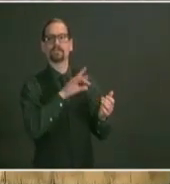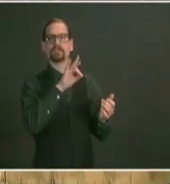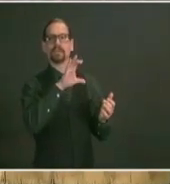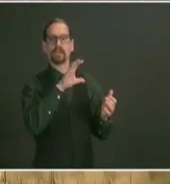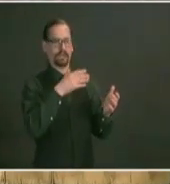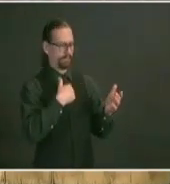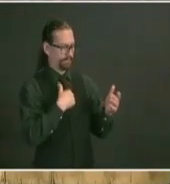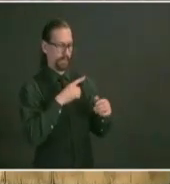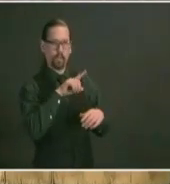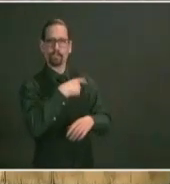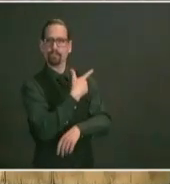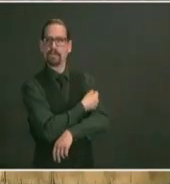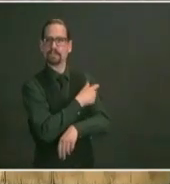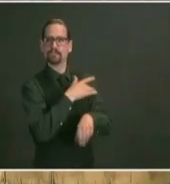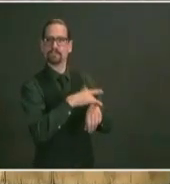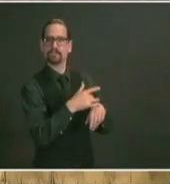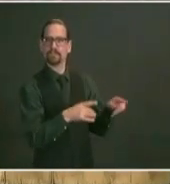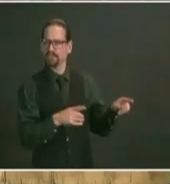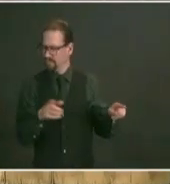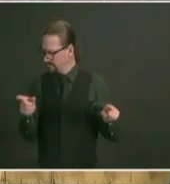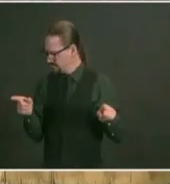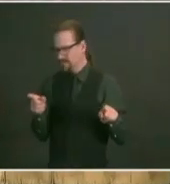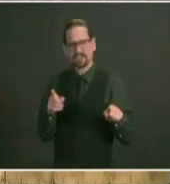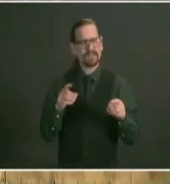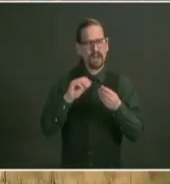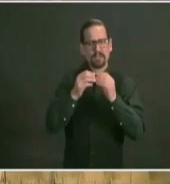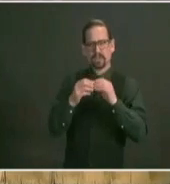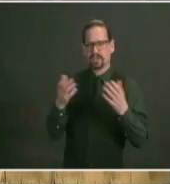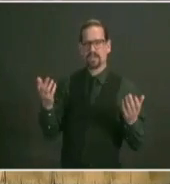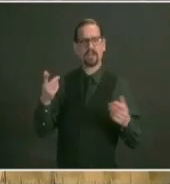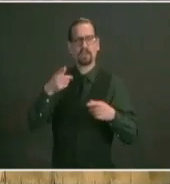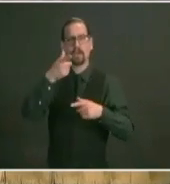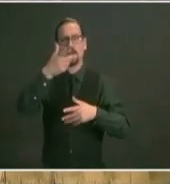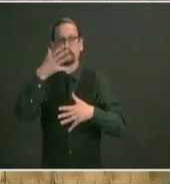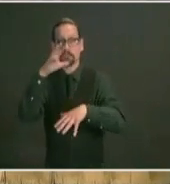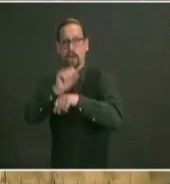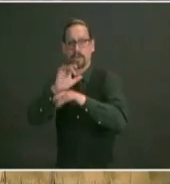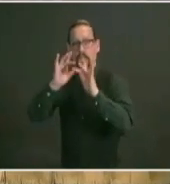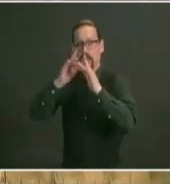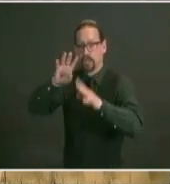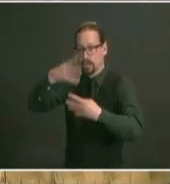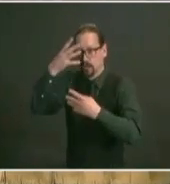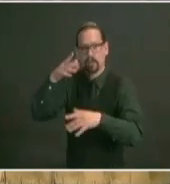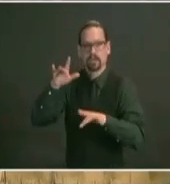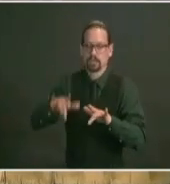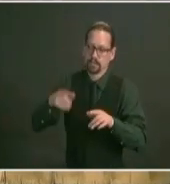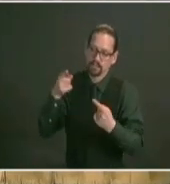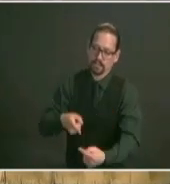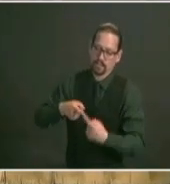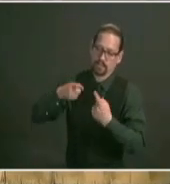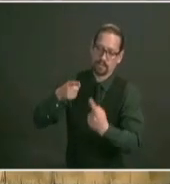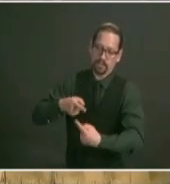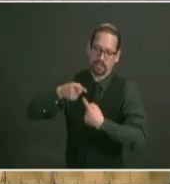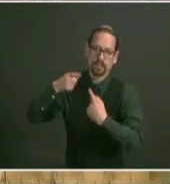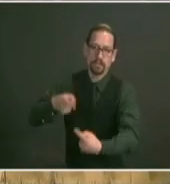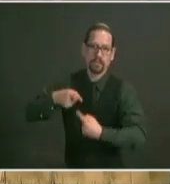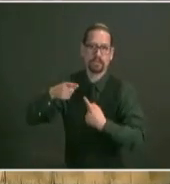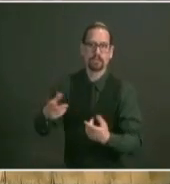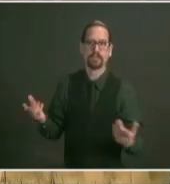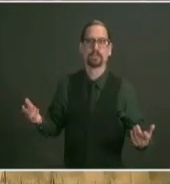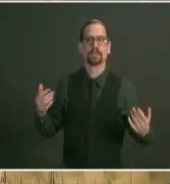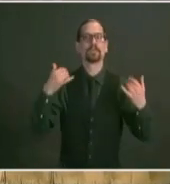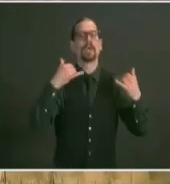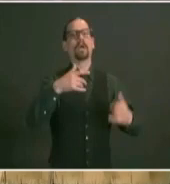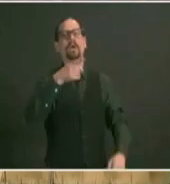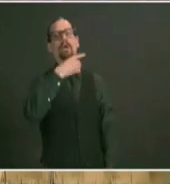frustration so can you give me the thought process it's nice to say hey we're going to get it done by april 19th because we've got all this coming in why in the